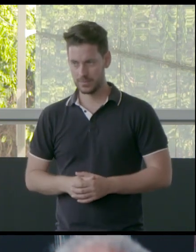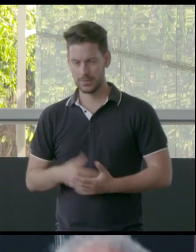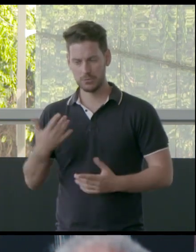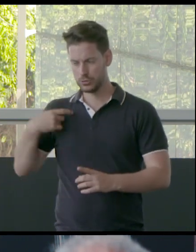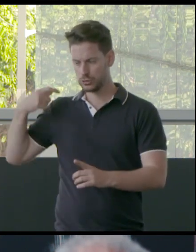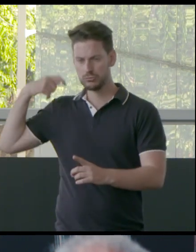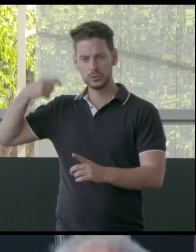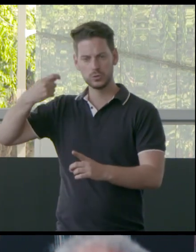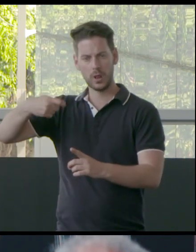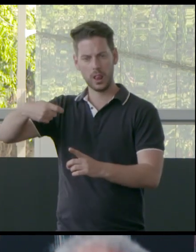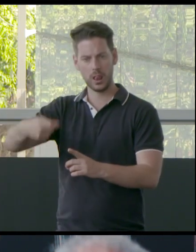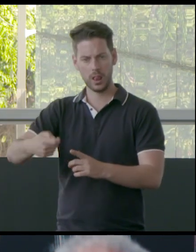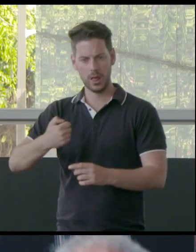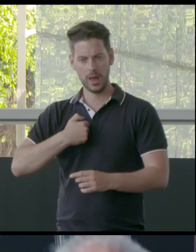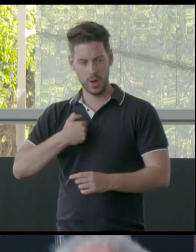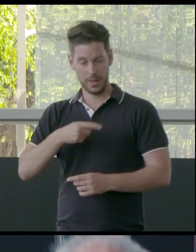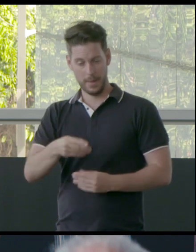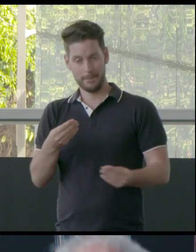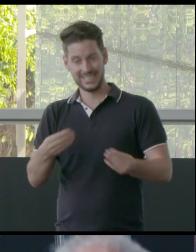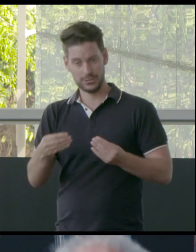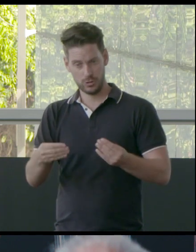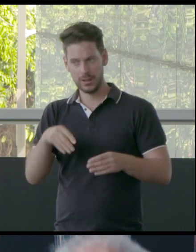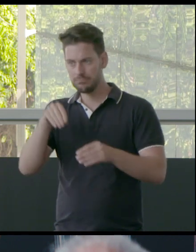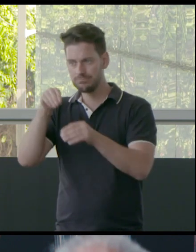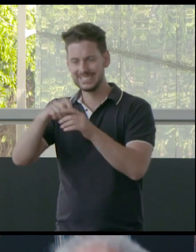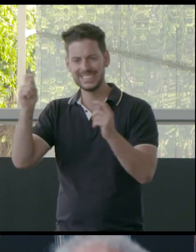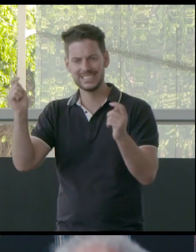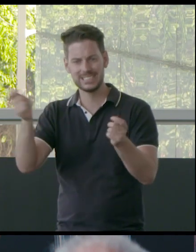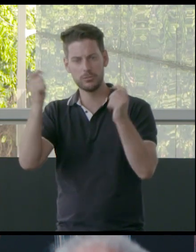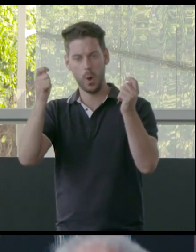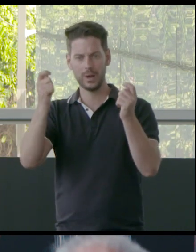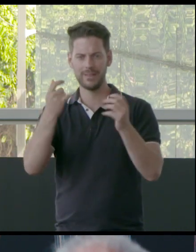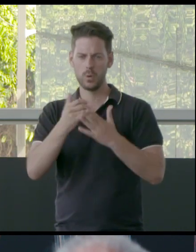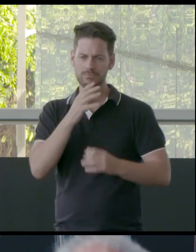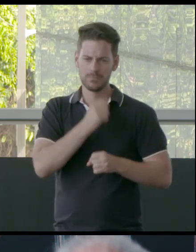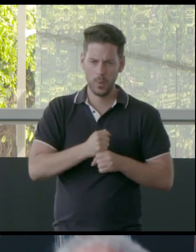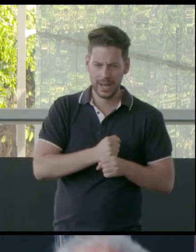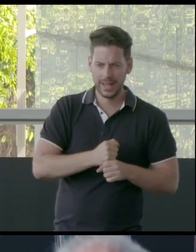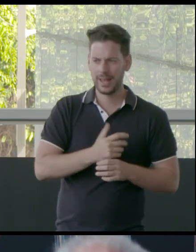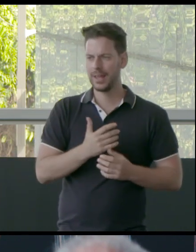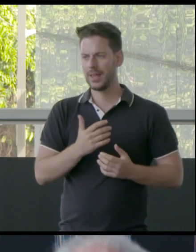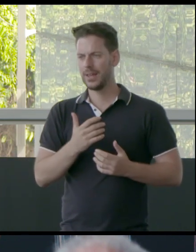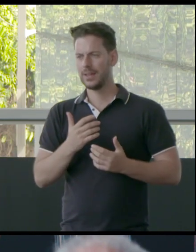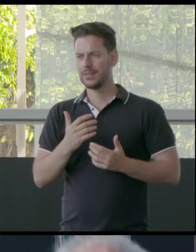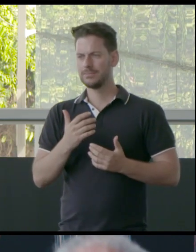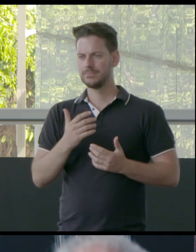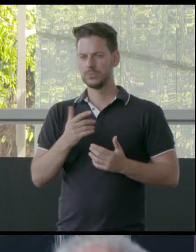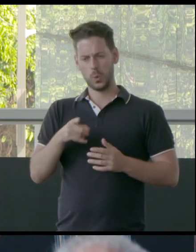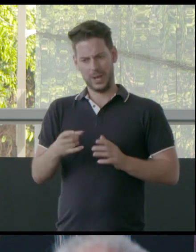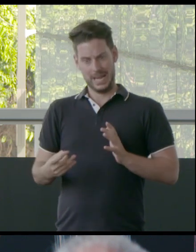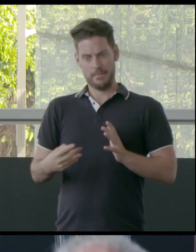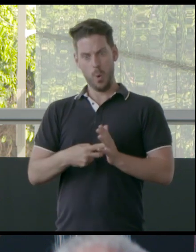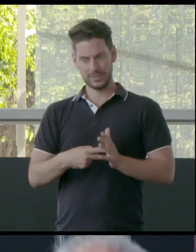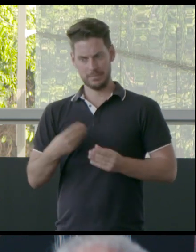some of those materials were used in ceremony in mourning. And so they're very important